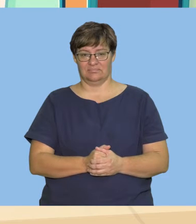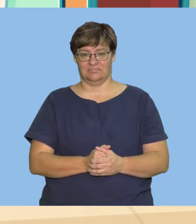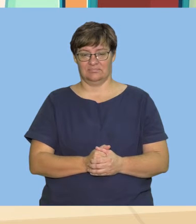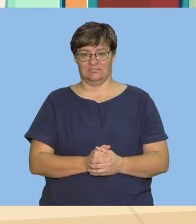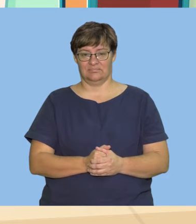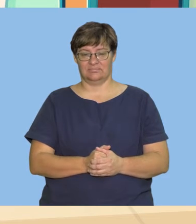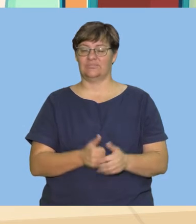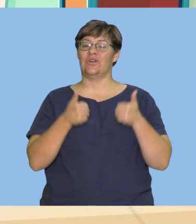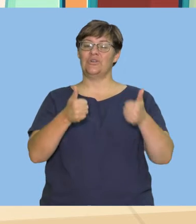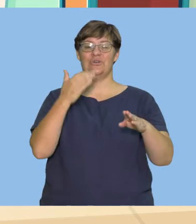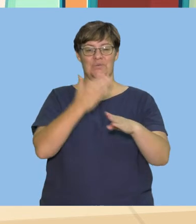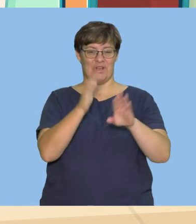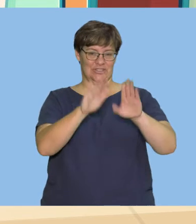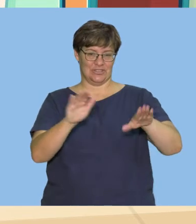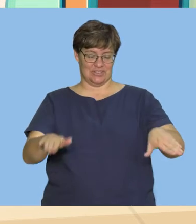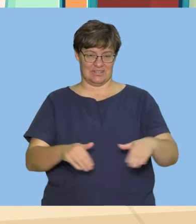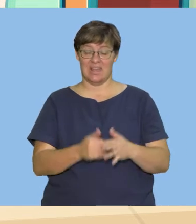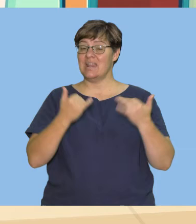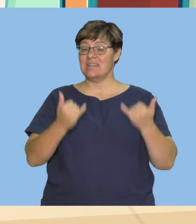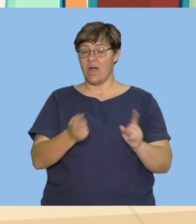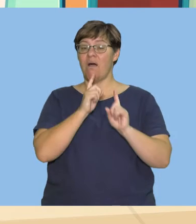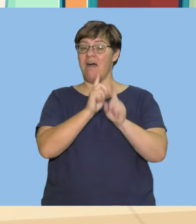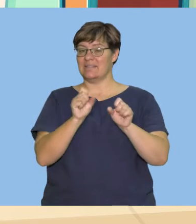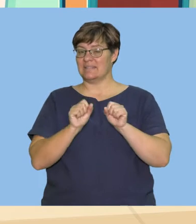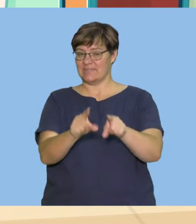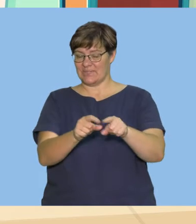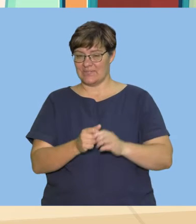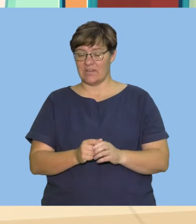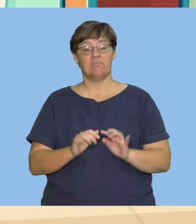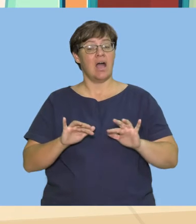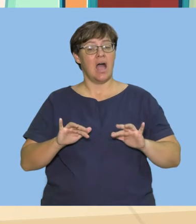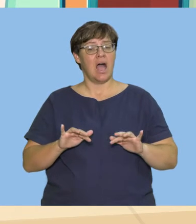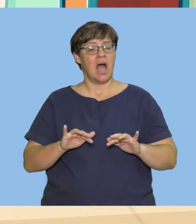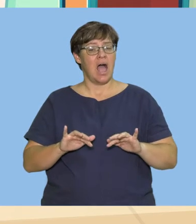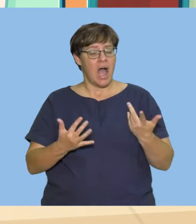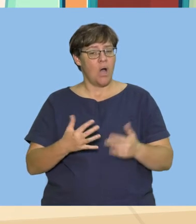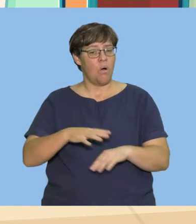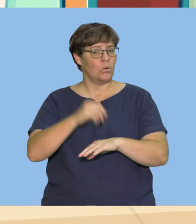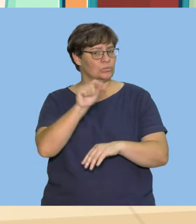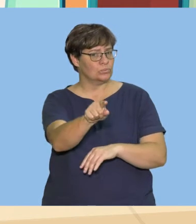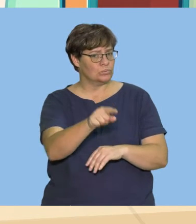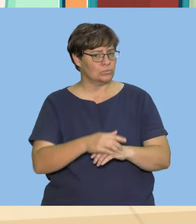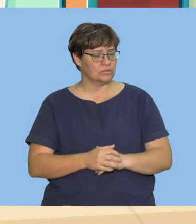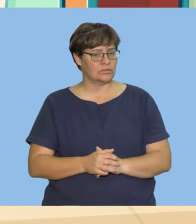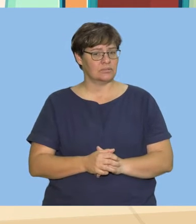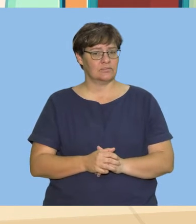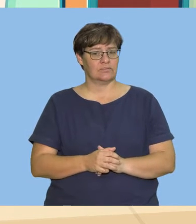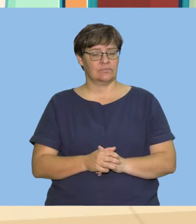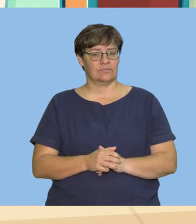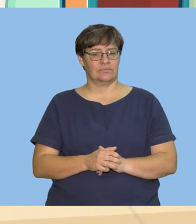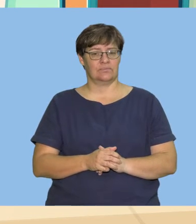Good work, children. Now answer on your own. How old are you? How old you?